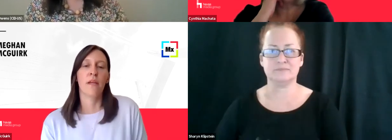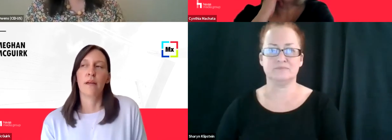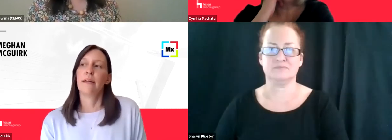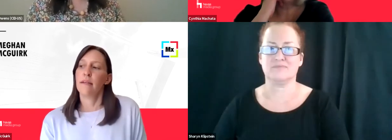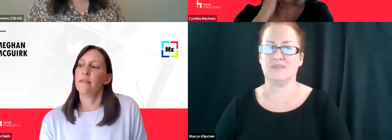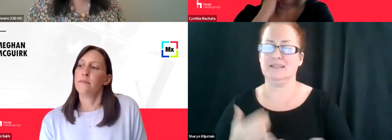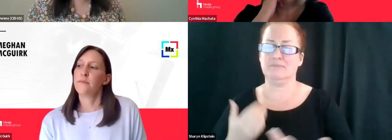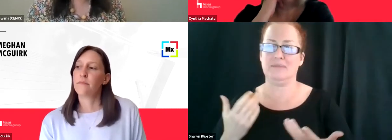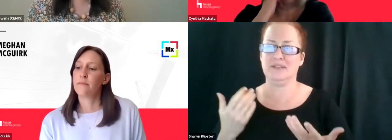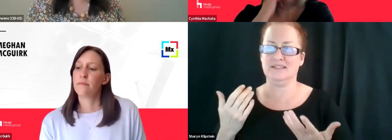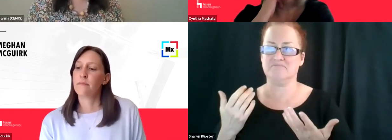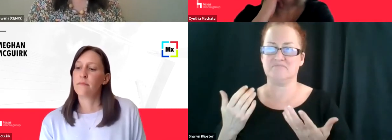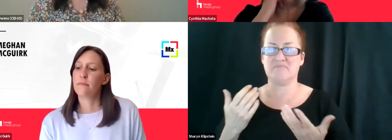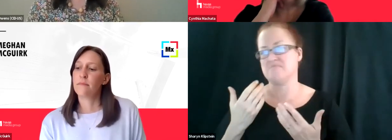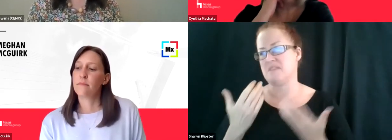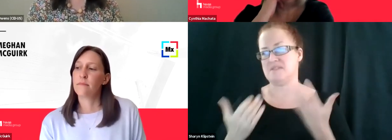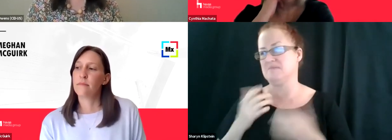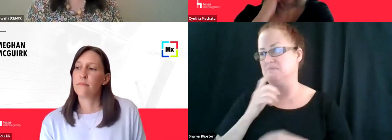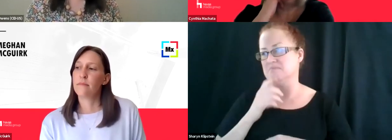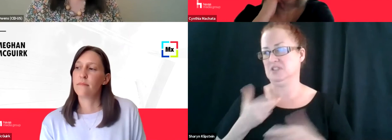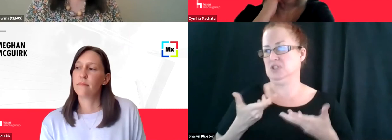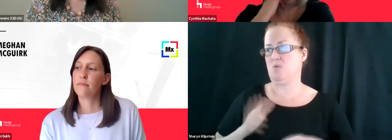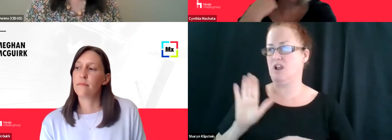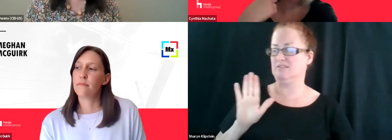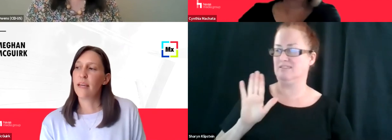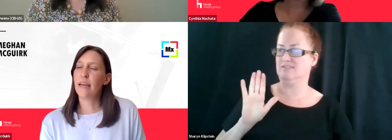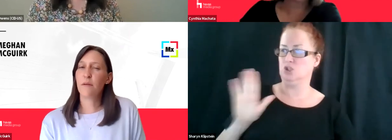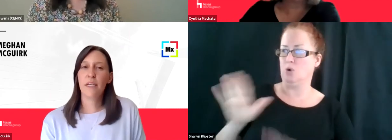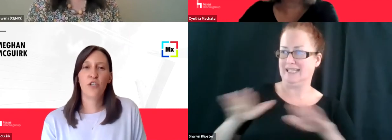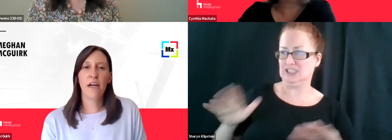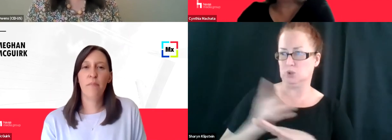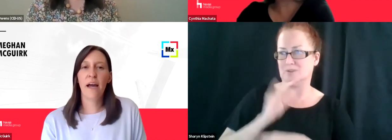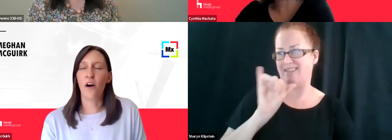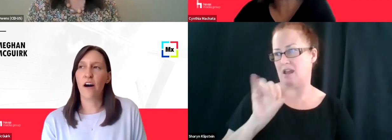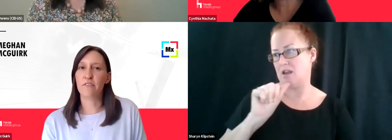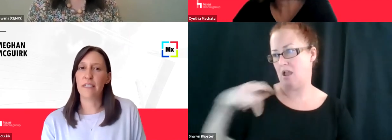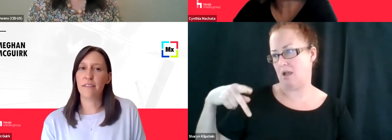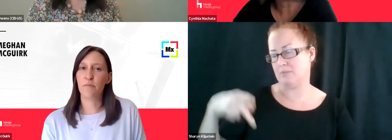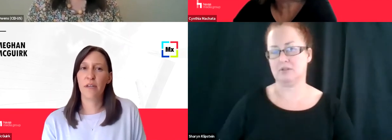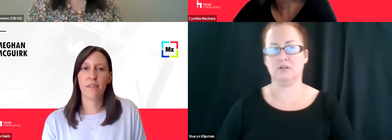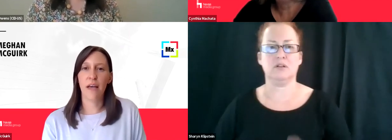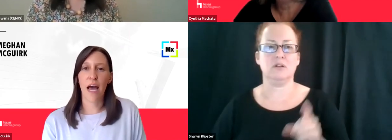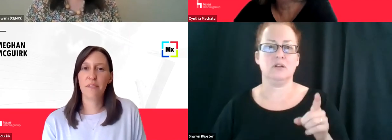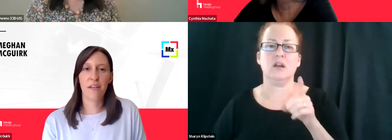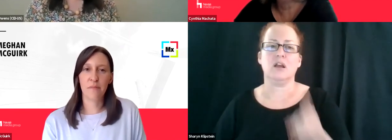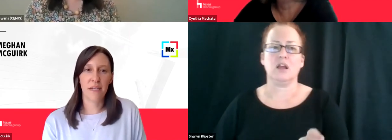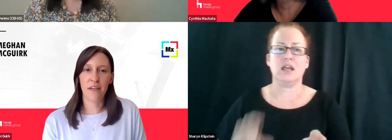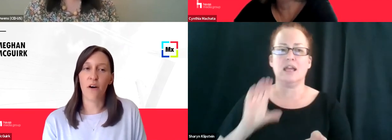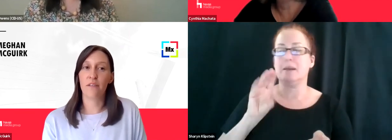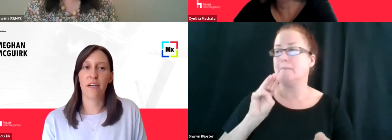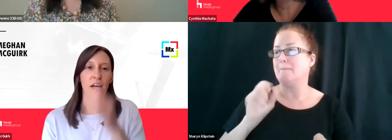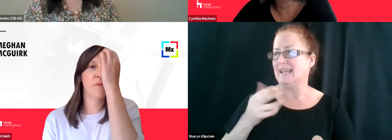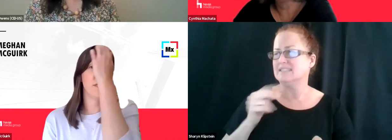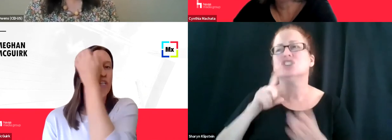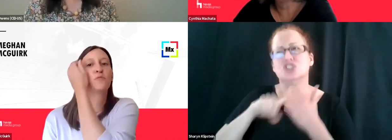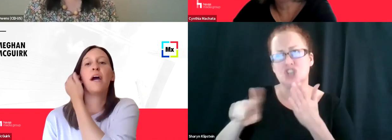bar, that's not necessarily an app you want your kids using. yeah, they check back often because apps get updated